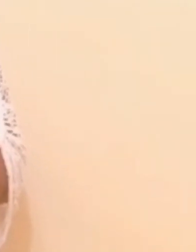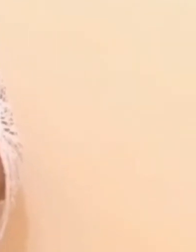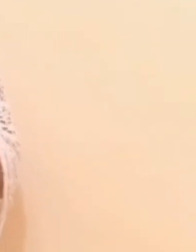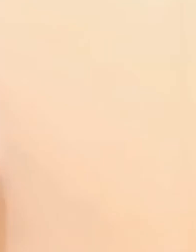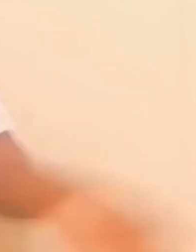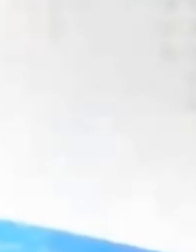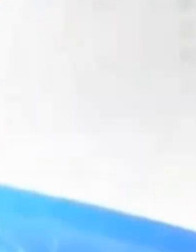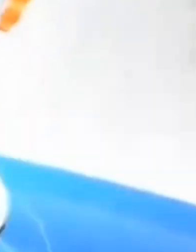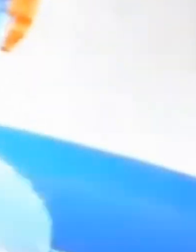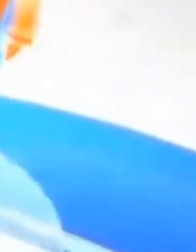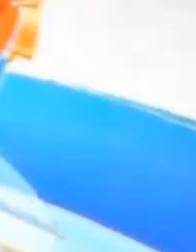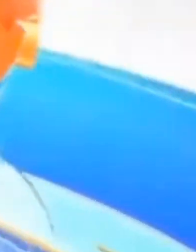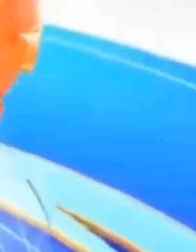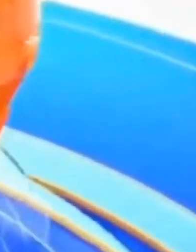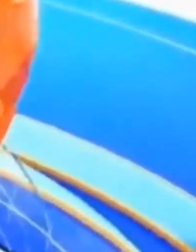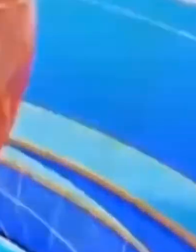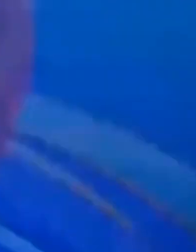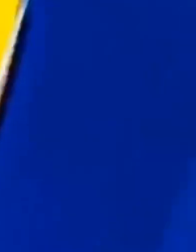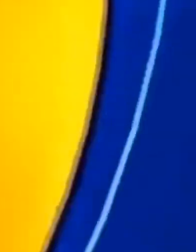day. Bye.